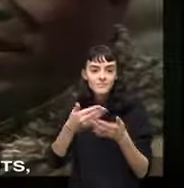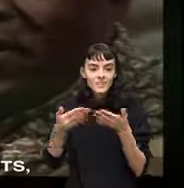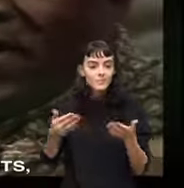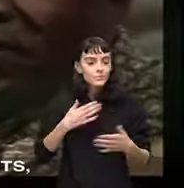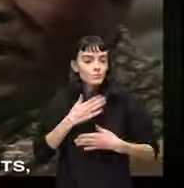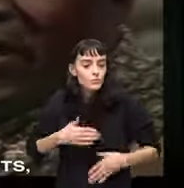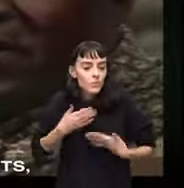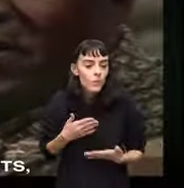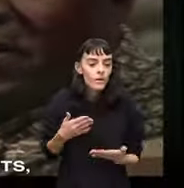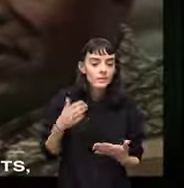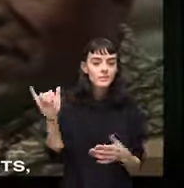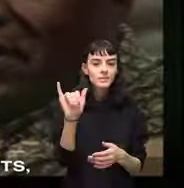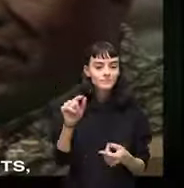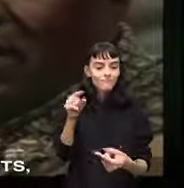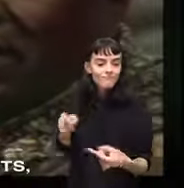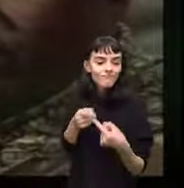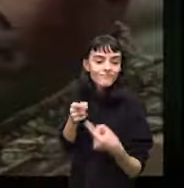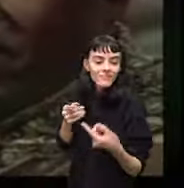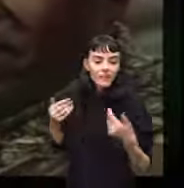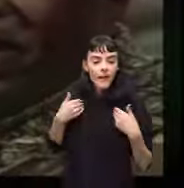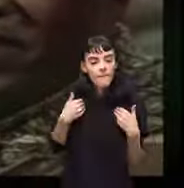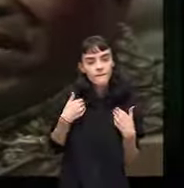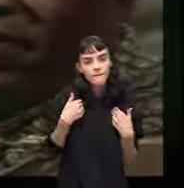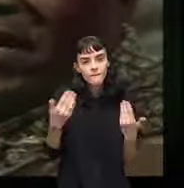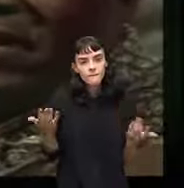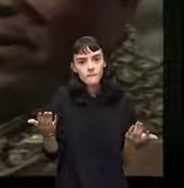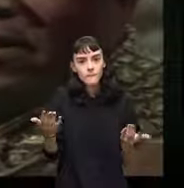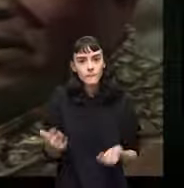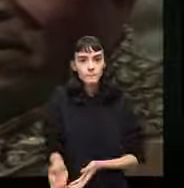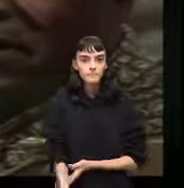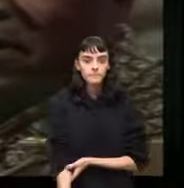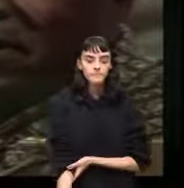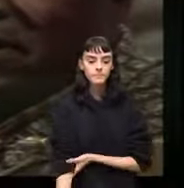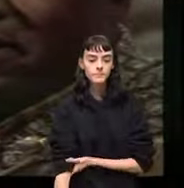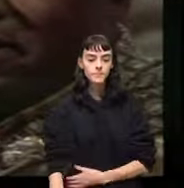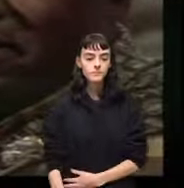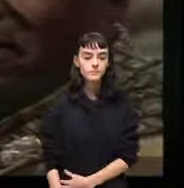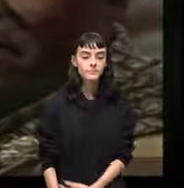pleased by the same delights and propagated by the same means